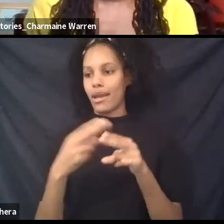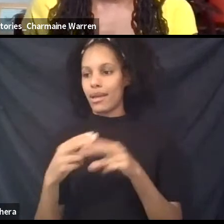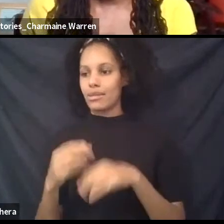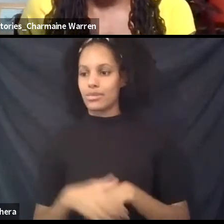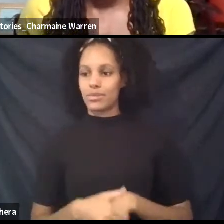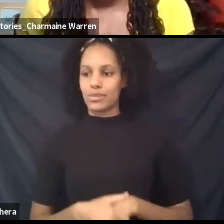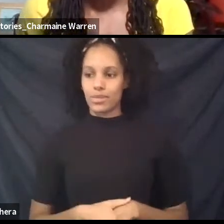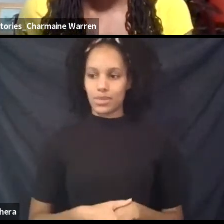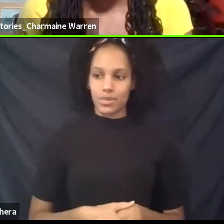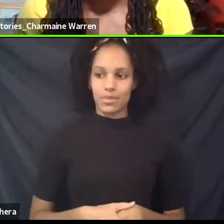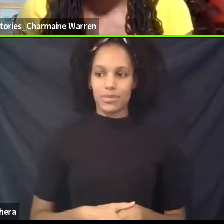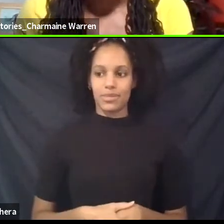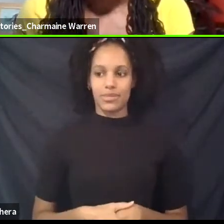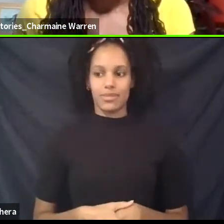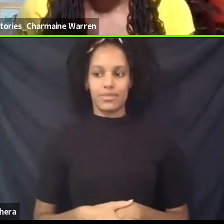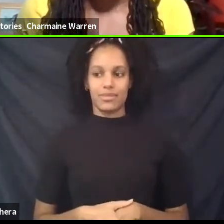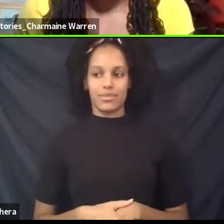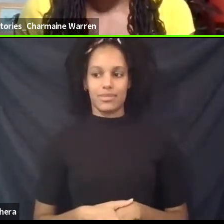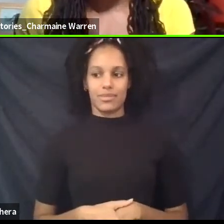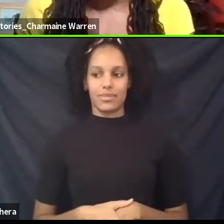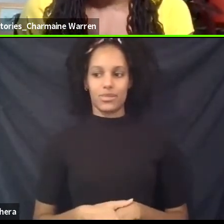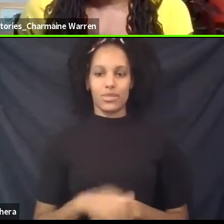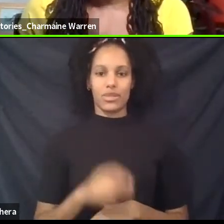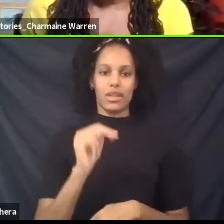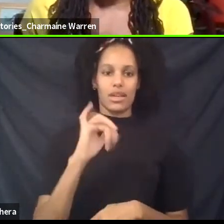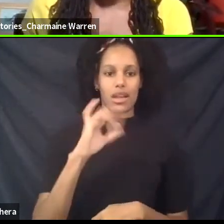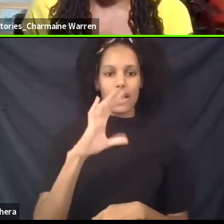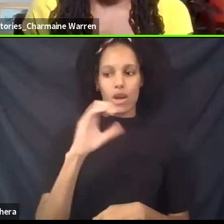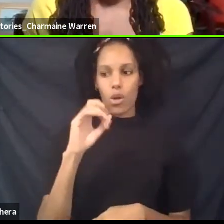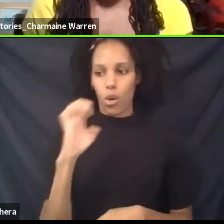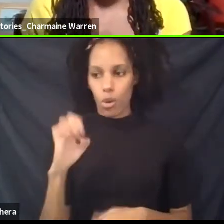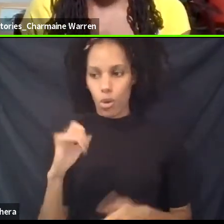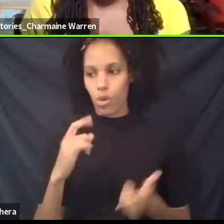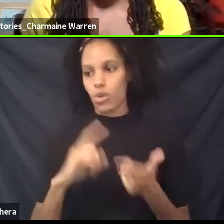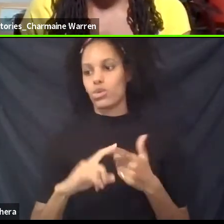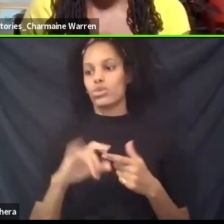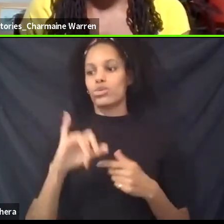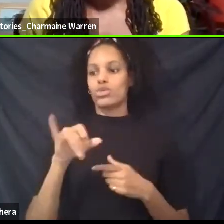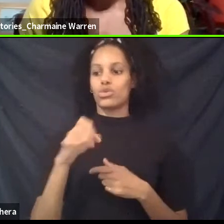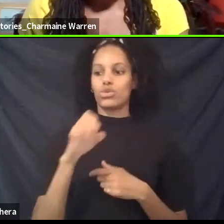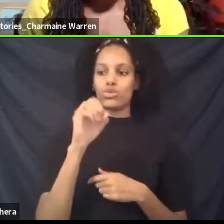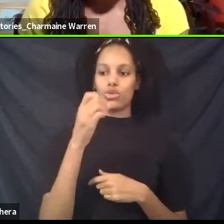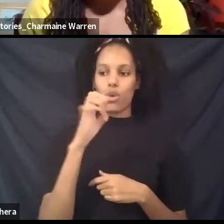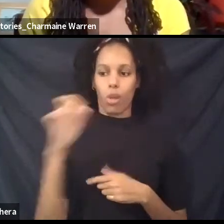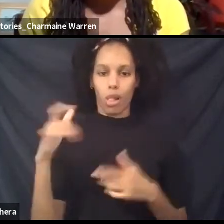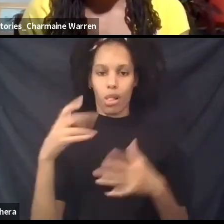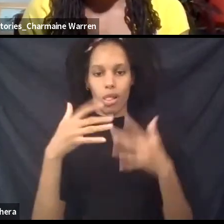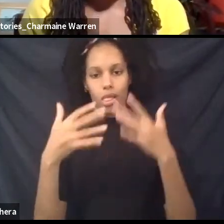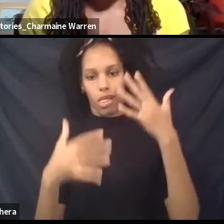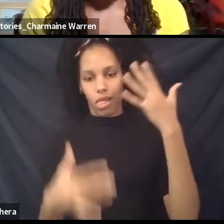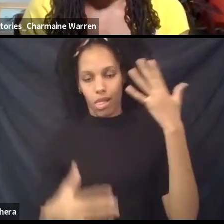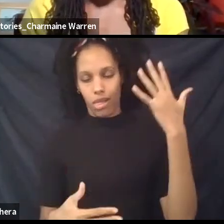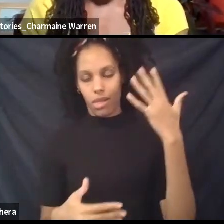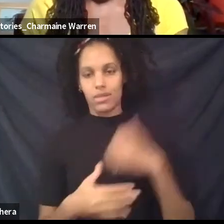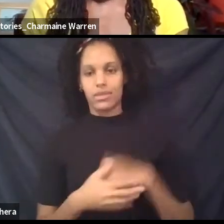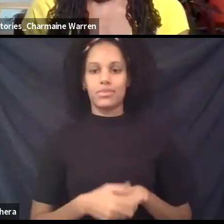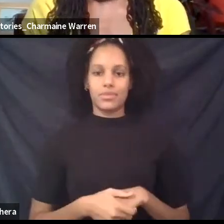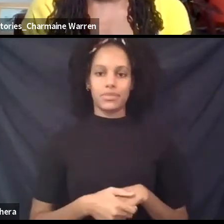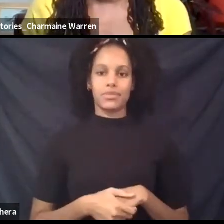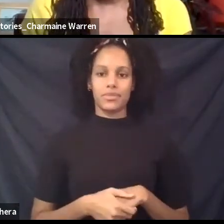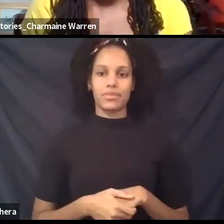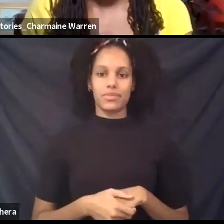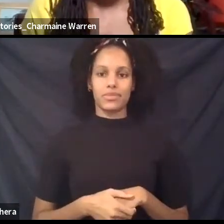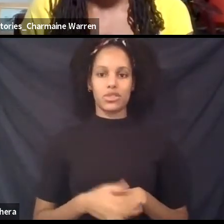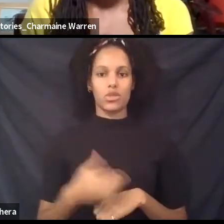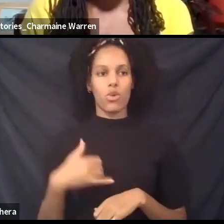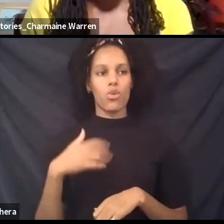Lots of friendly people. Always. Thank you all for joining us. We appreciate you being here. But yeah, this question, where do